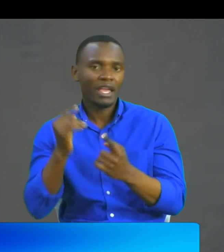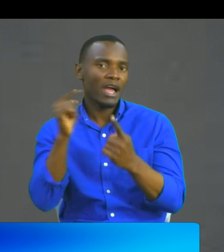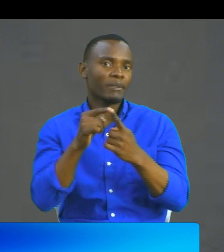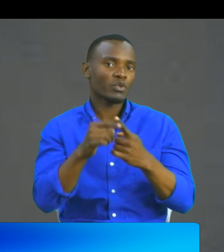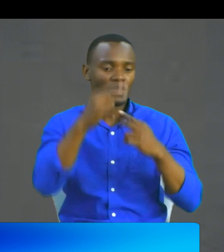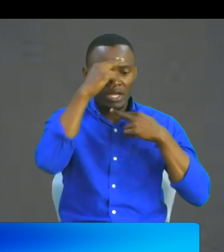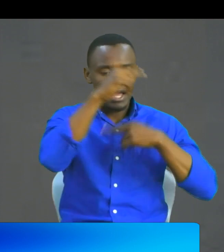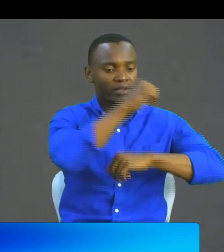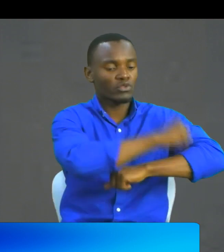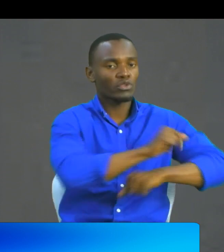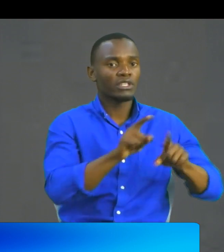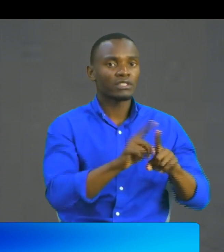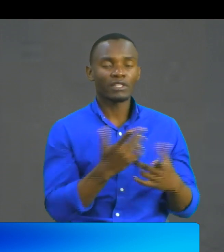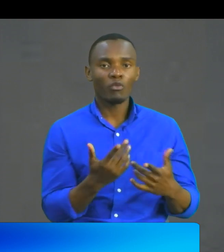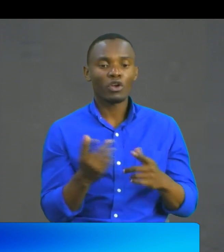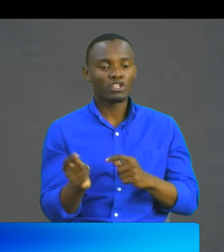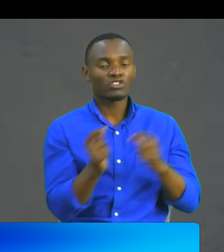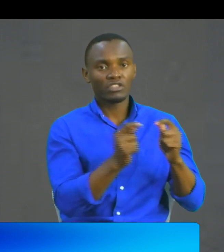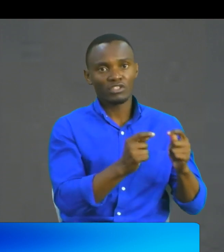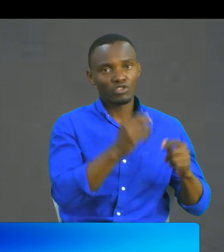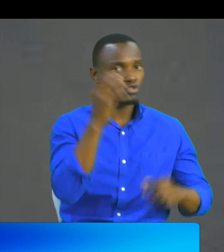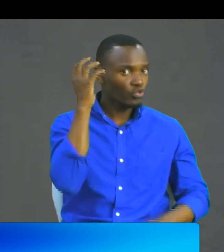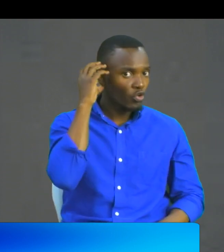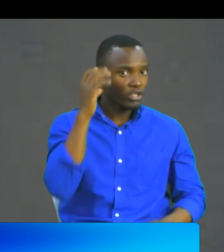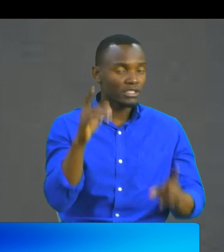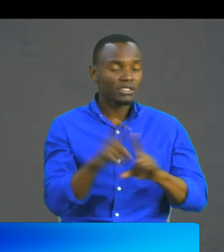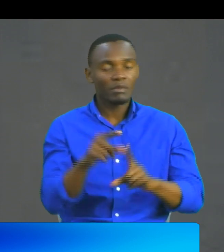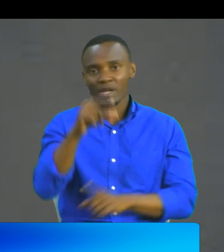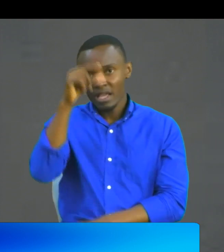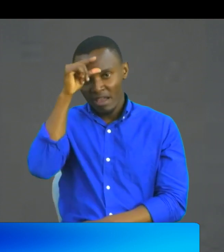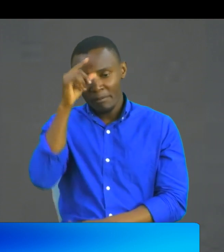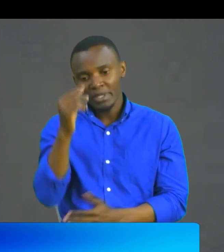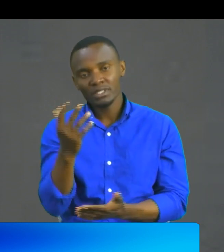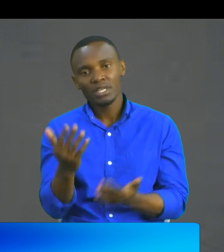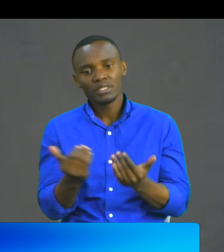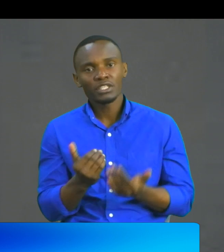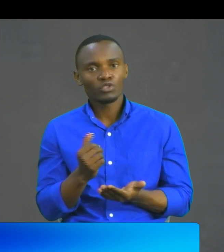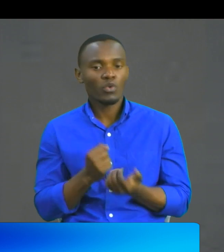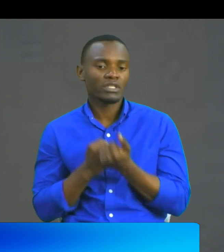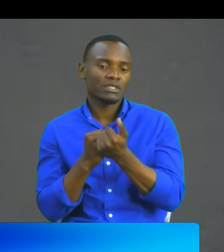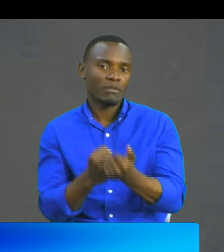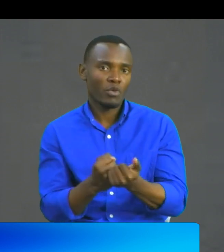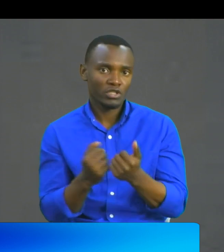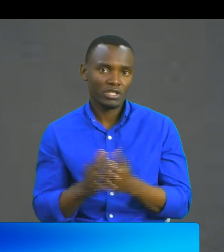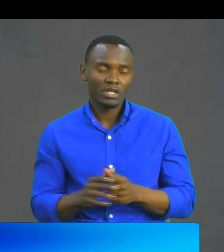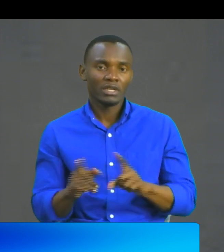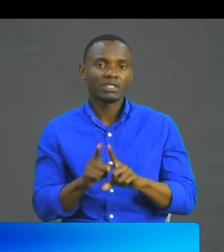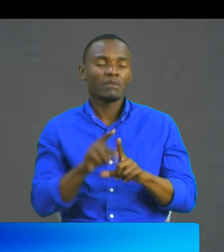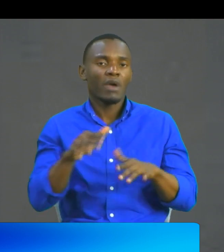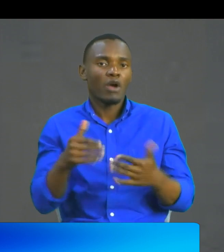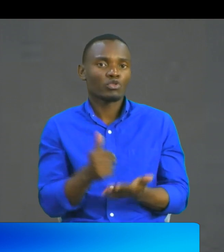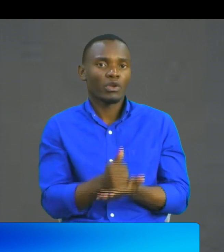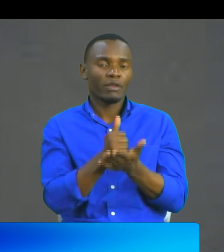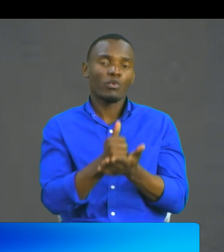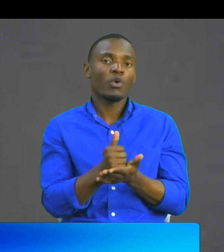partner colleges. That is something that in government we need to see and see how best we can adopt these systems of integration and transition for